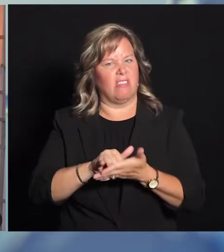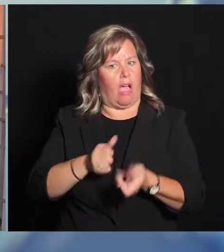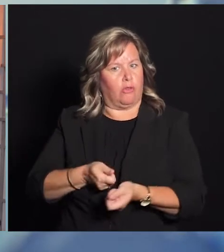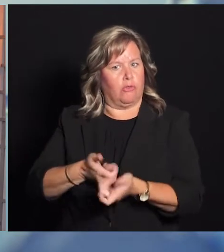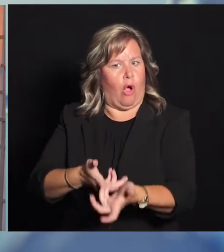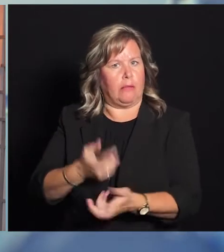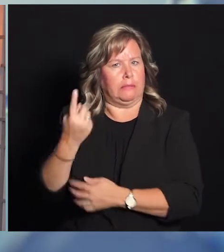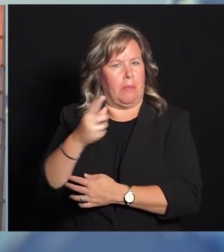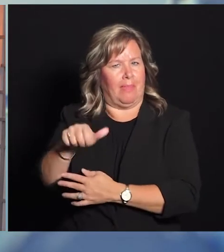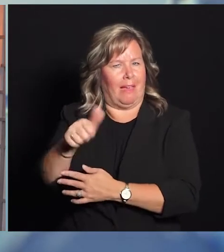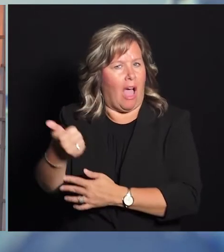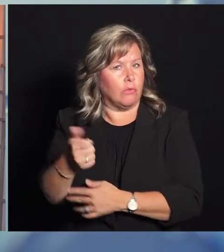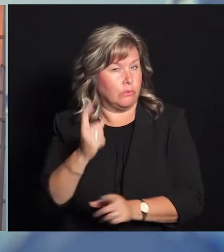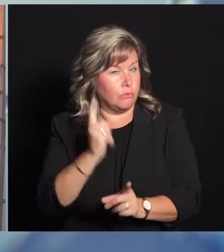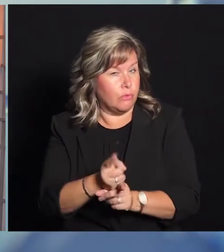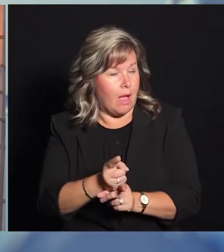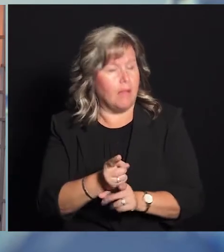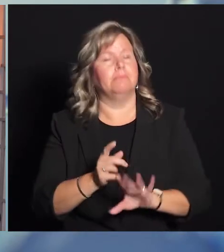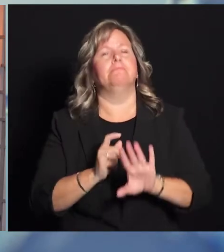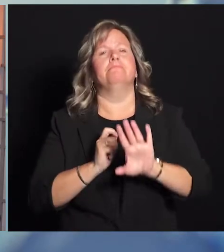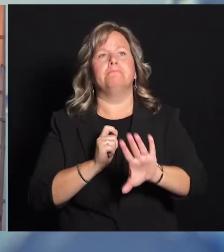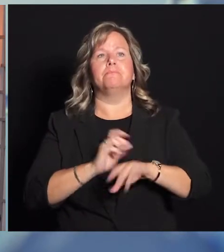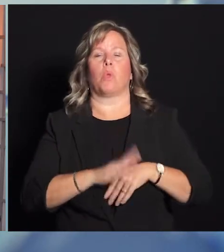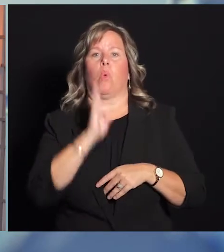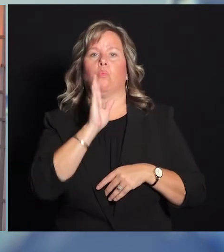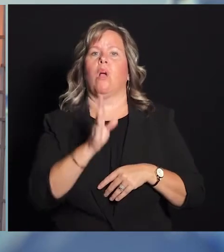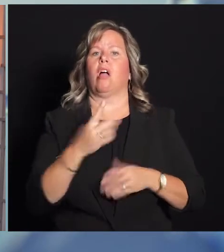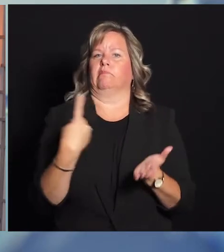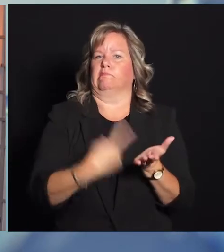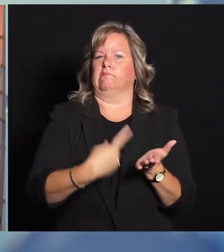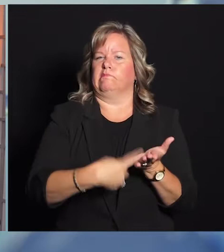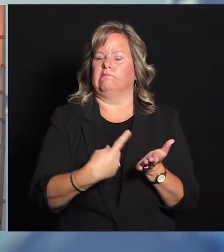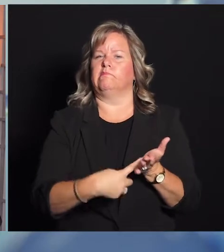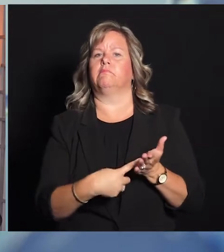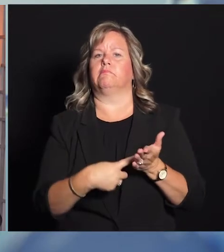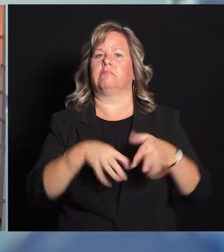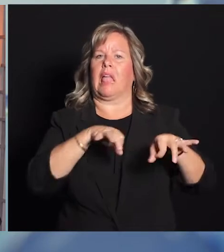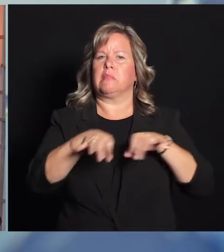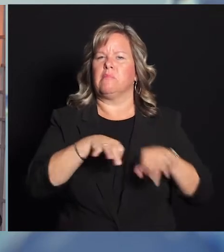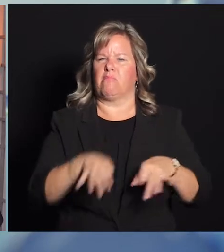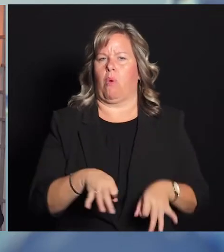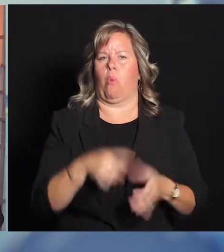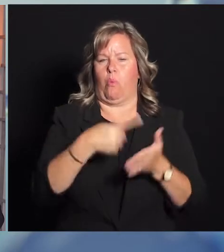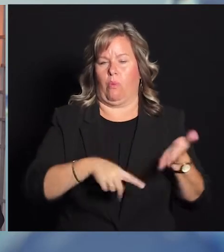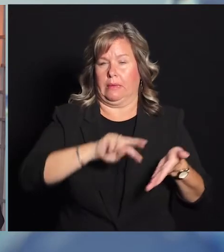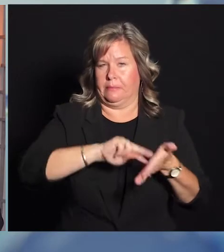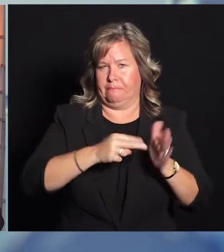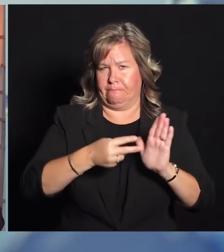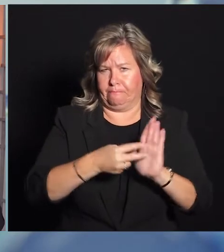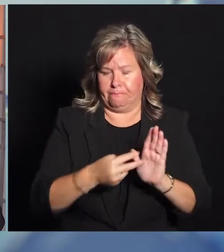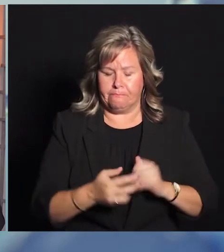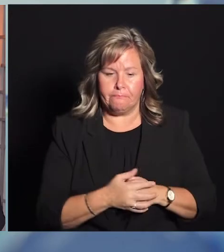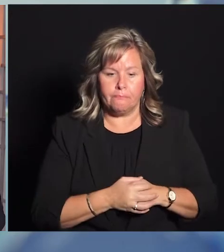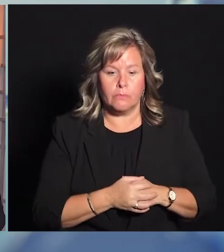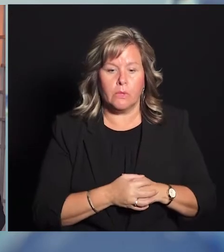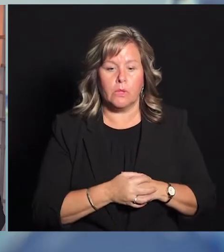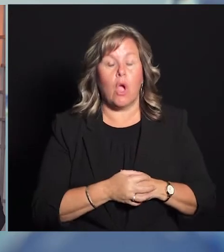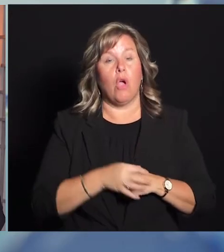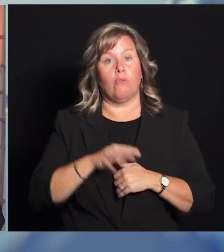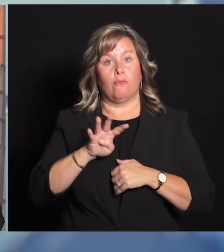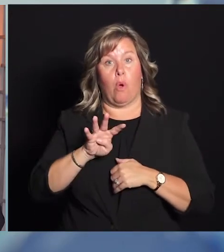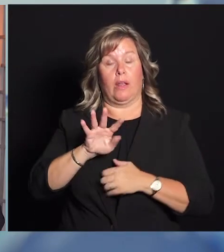caused by something else? And so I just want to talk for a moment about that and the reality that